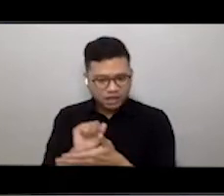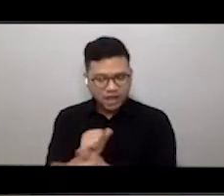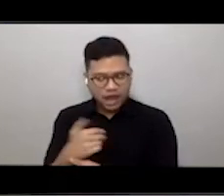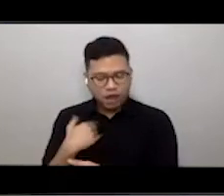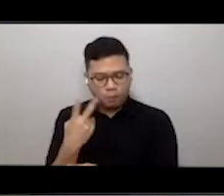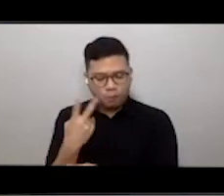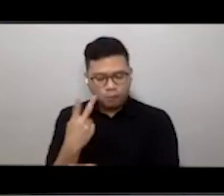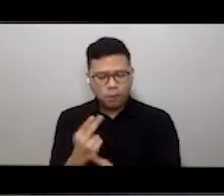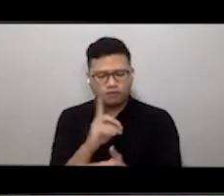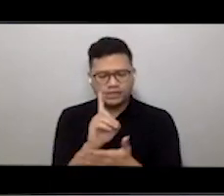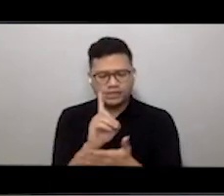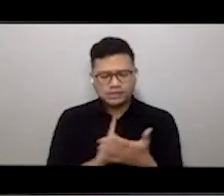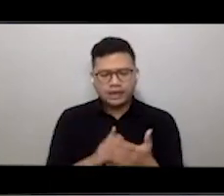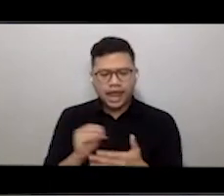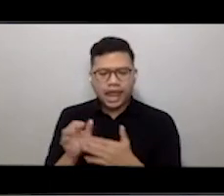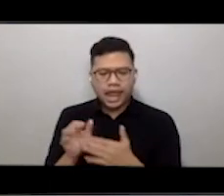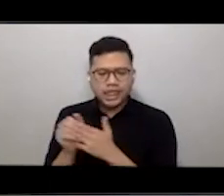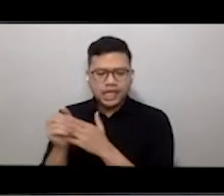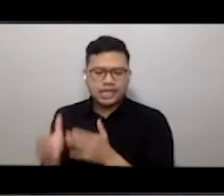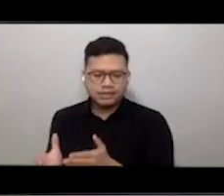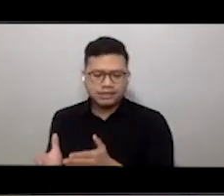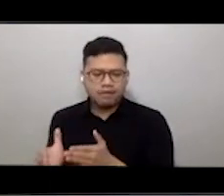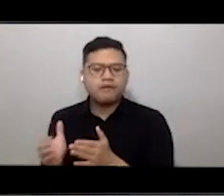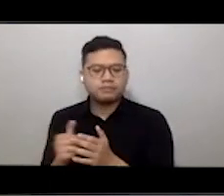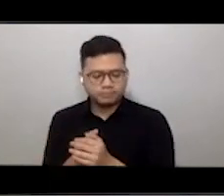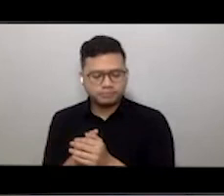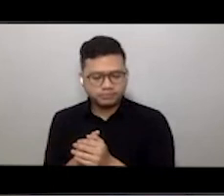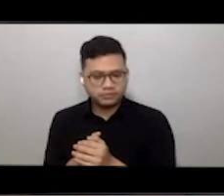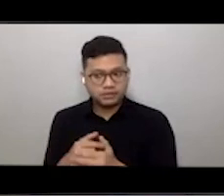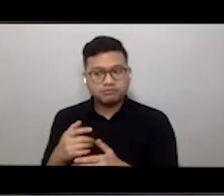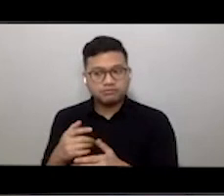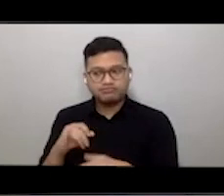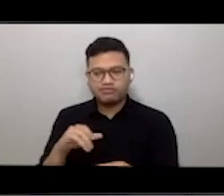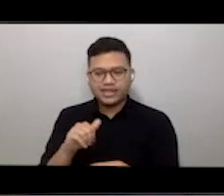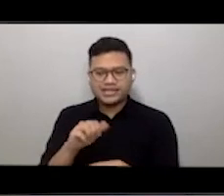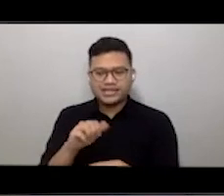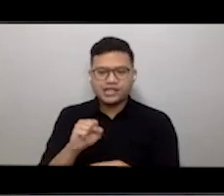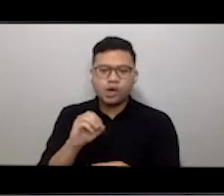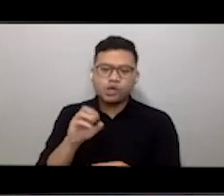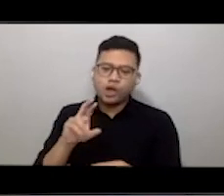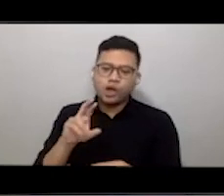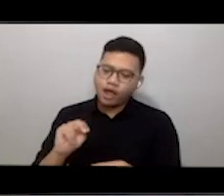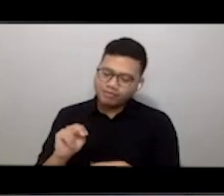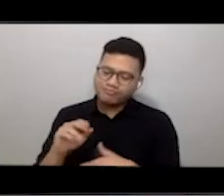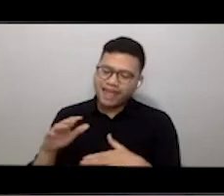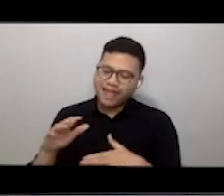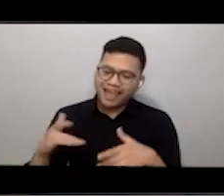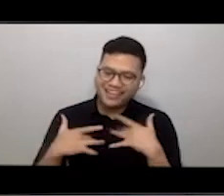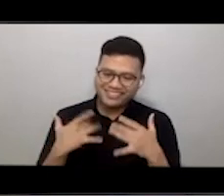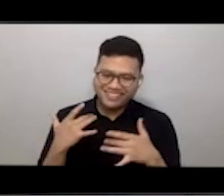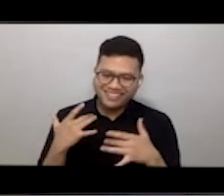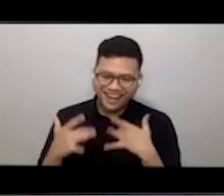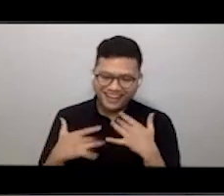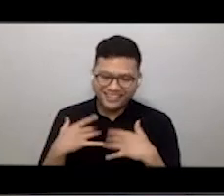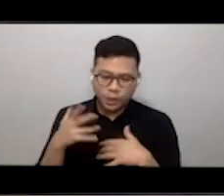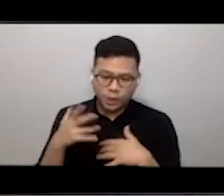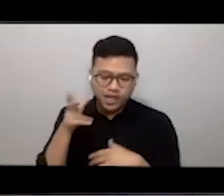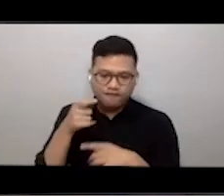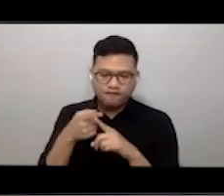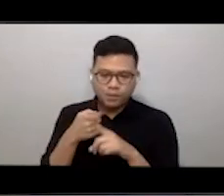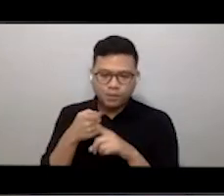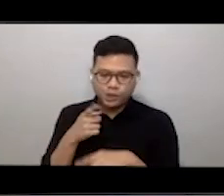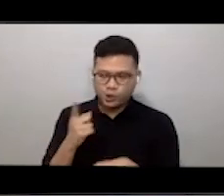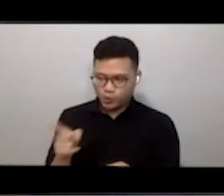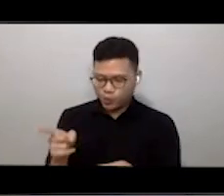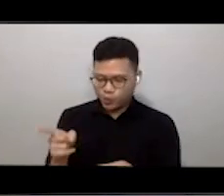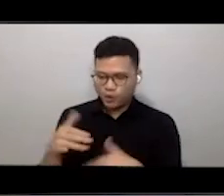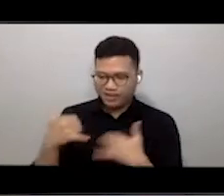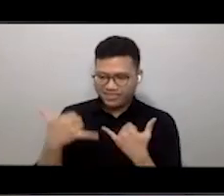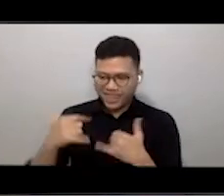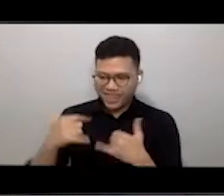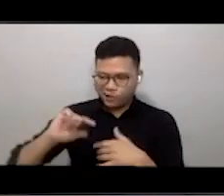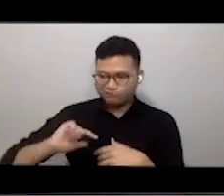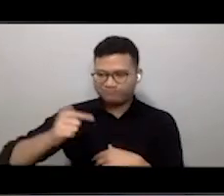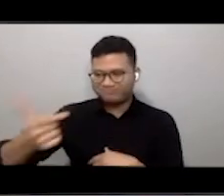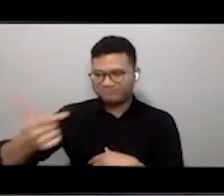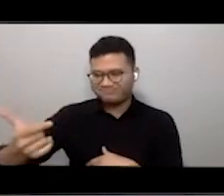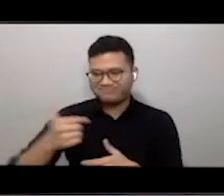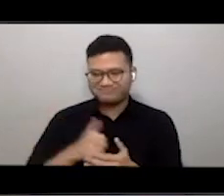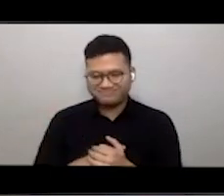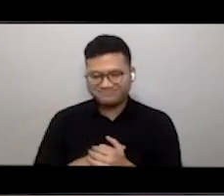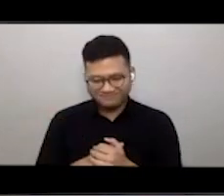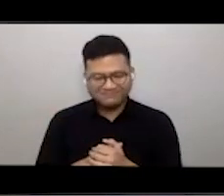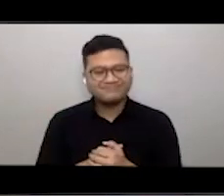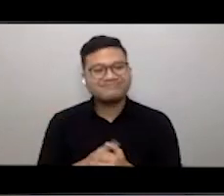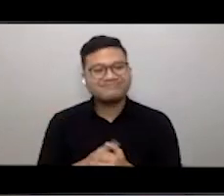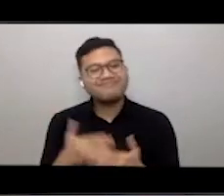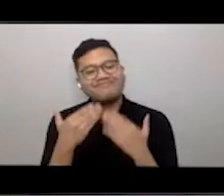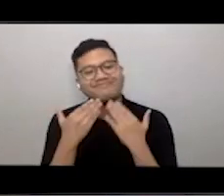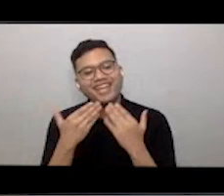environments. Jason, we very much look forward to hearing from you, so handing over to you now. Thank you so much. Thank you